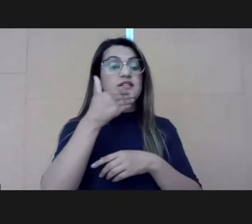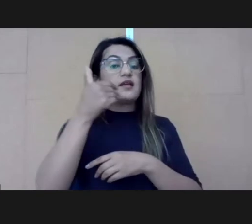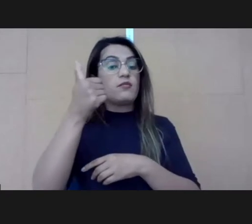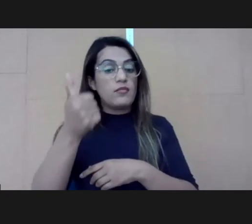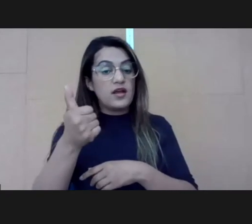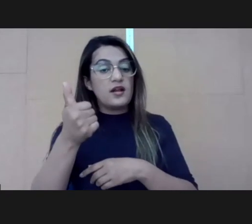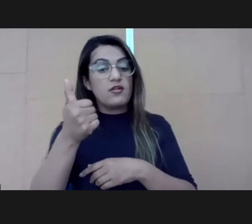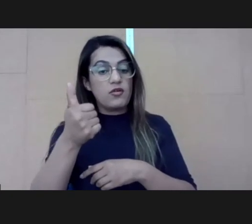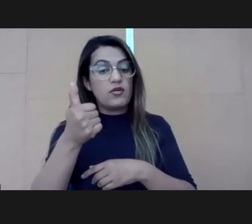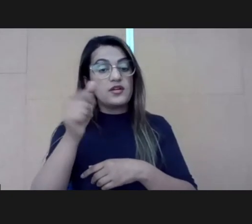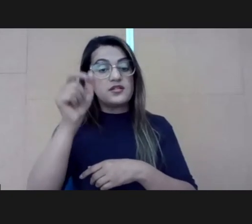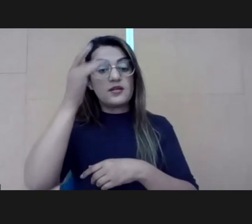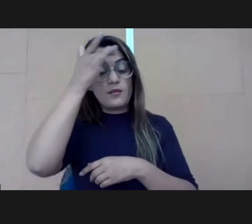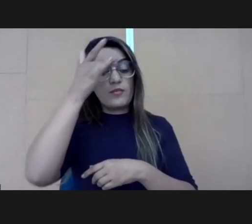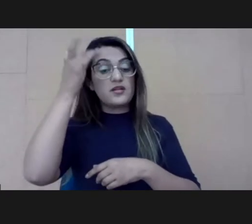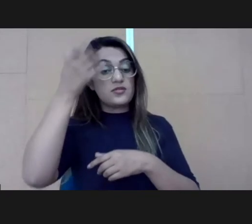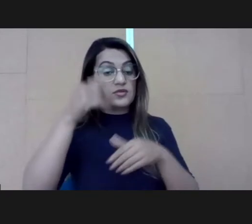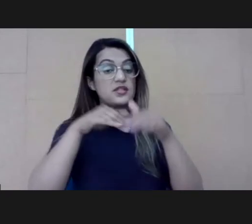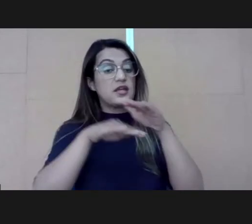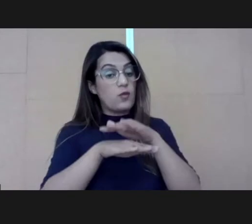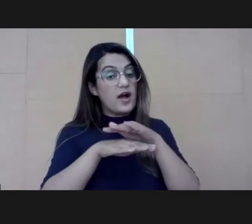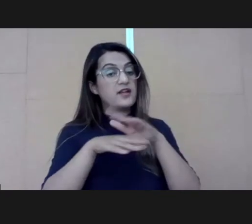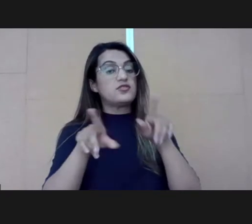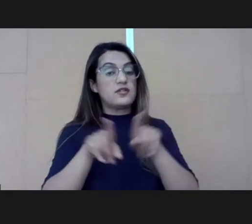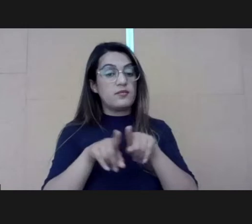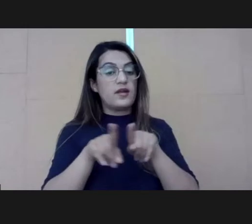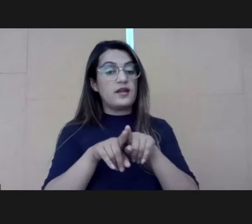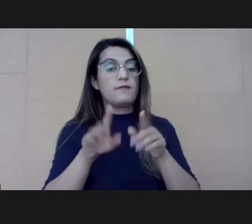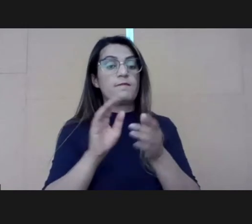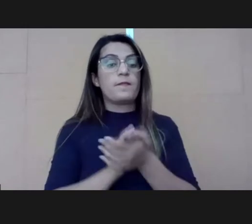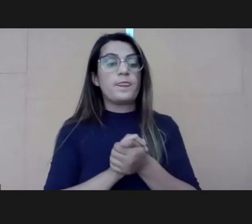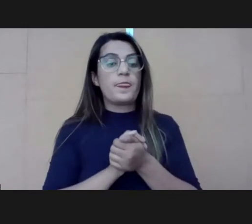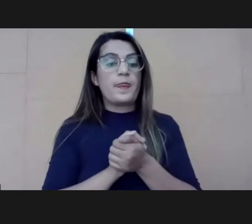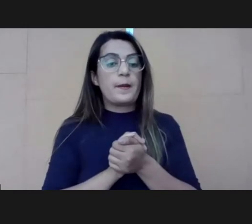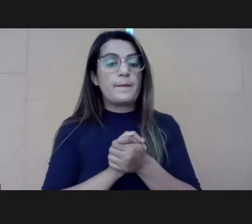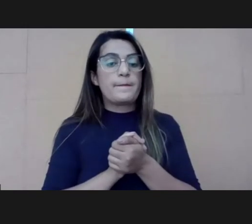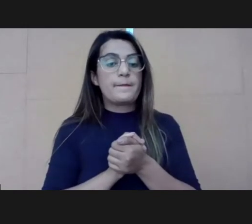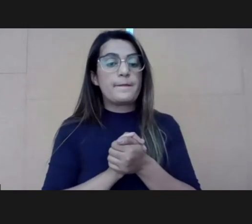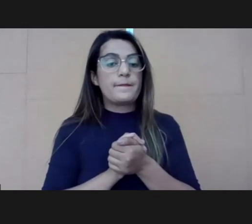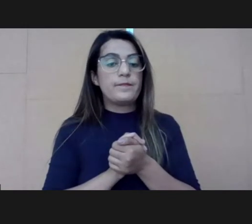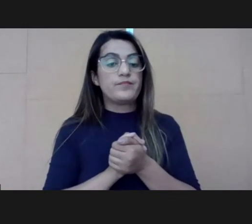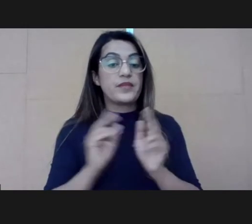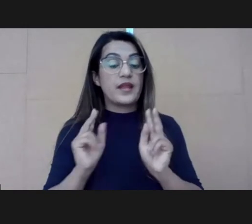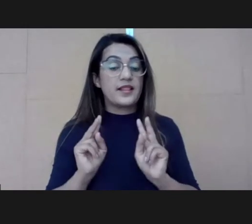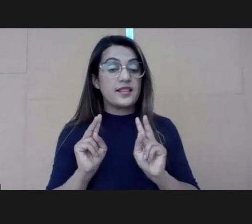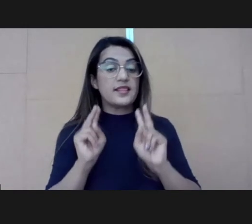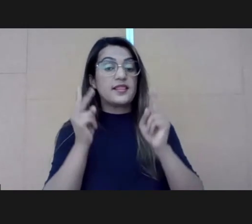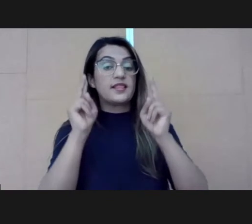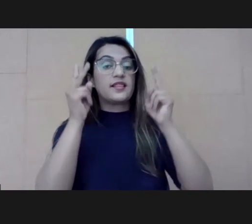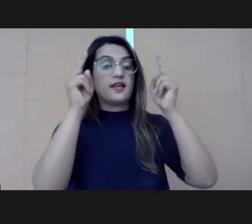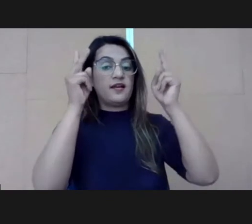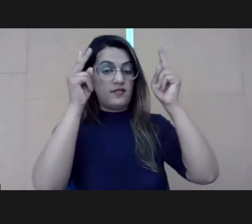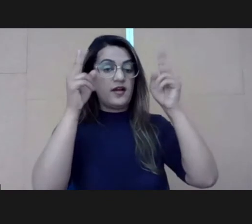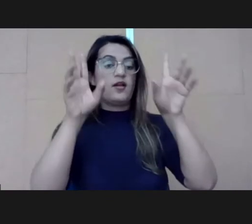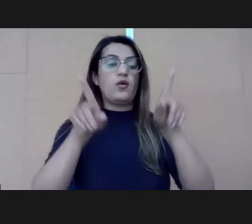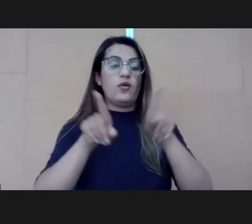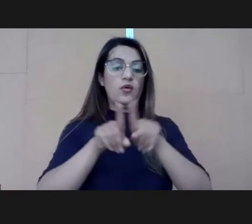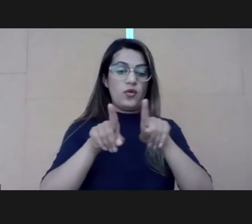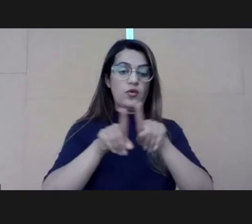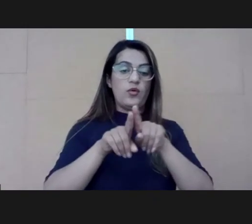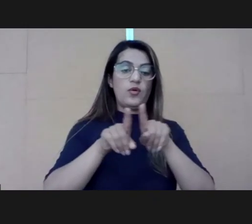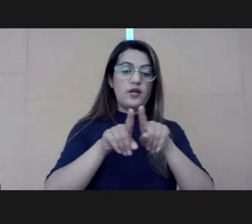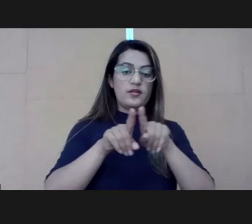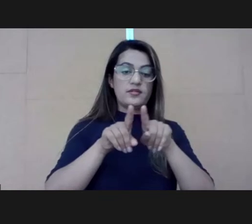create value in these volatile and uncertain and chaotic times. And there's no time more